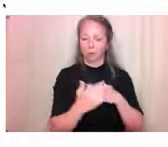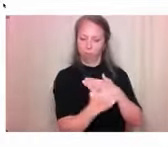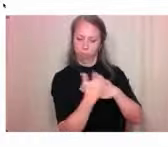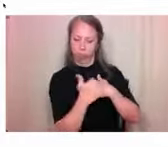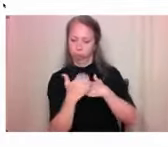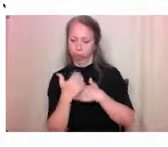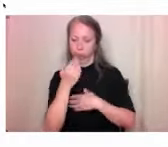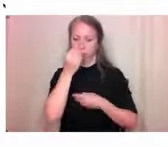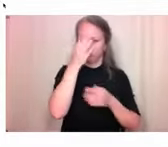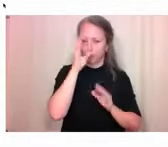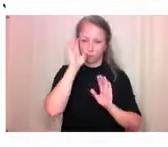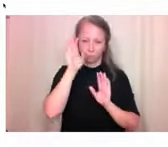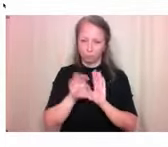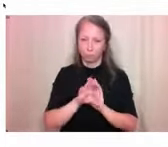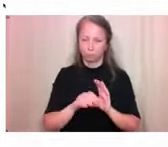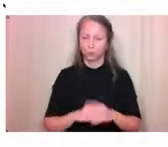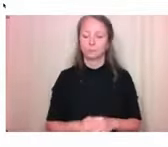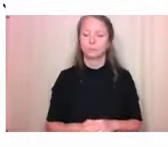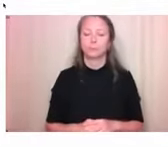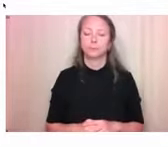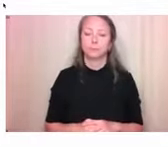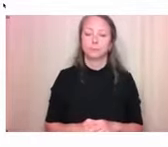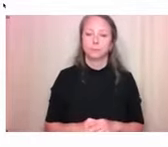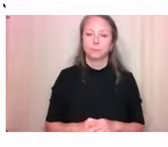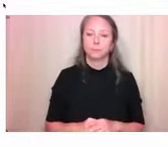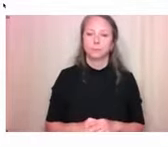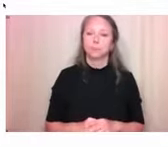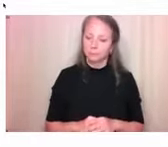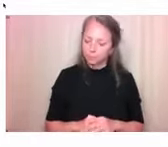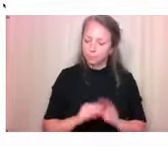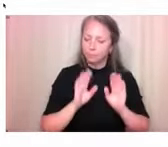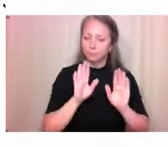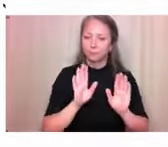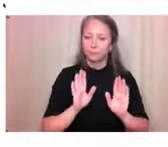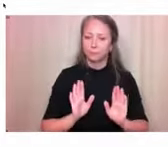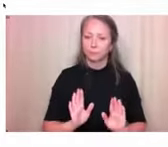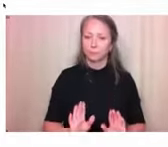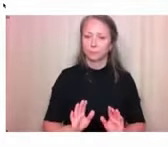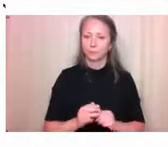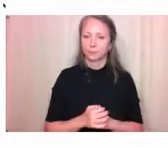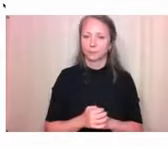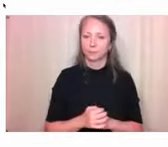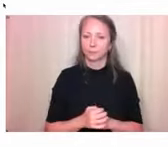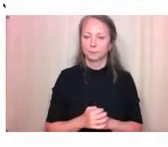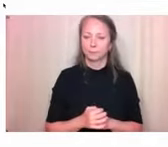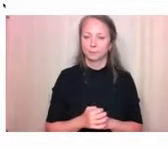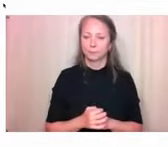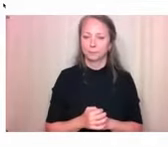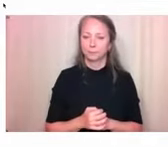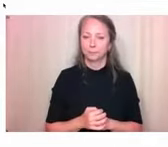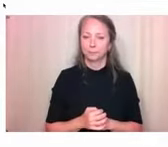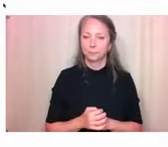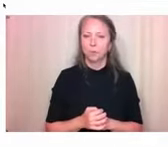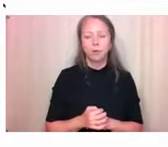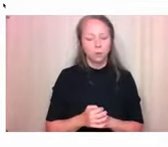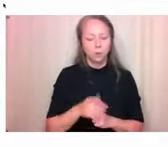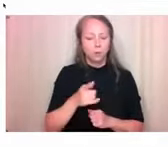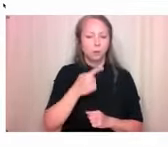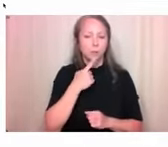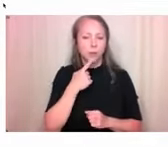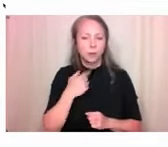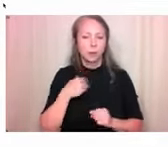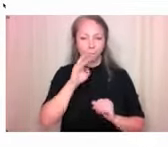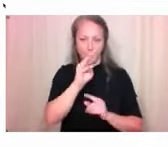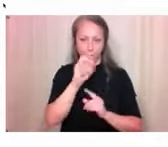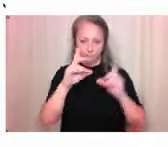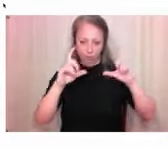Excellent. And I know you mentioned that the data that you got for the second map, the one that has the bathrooms and the